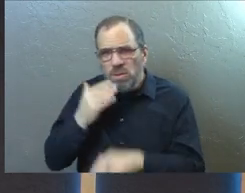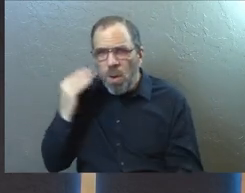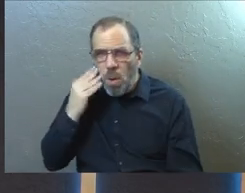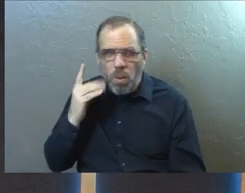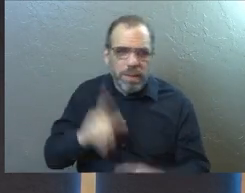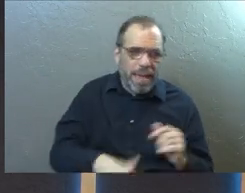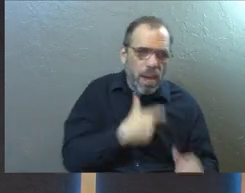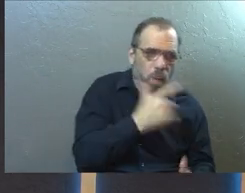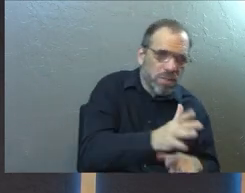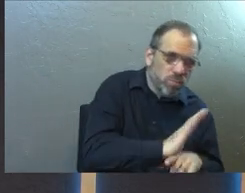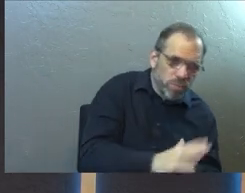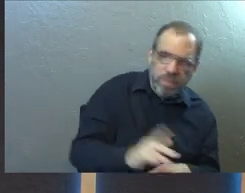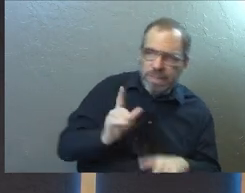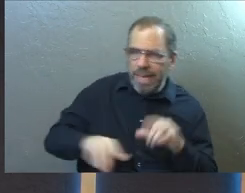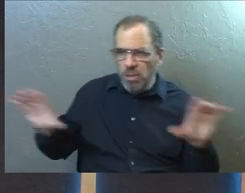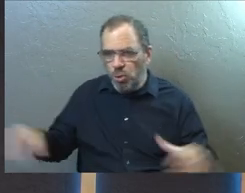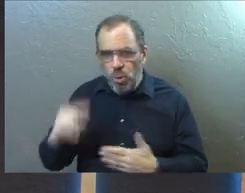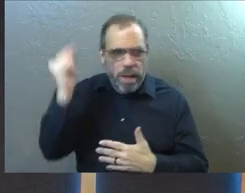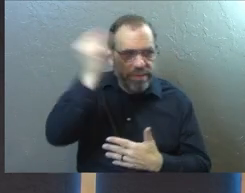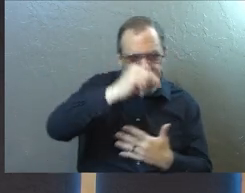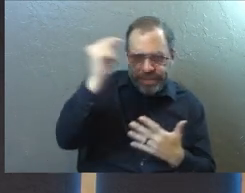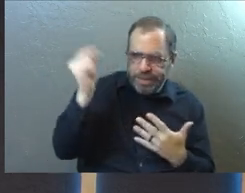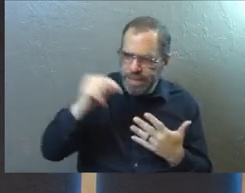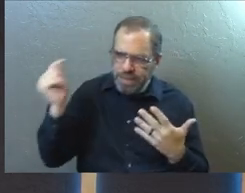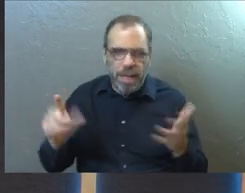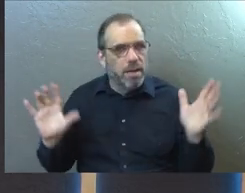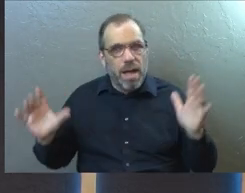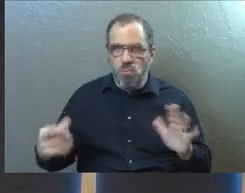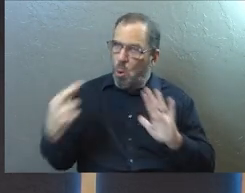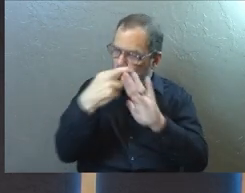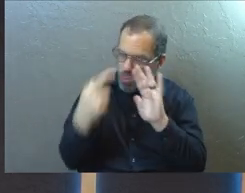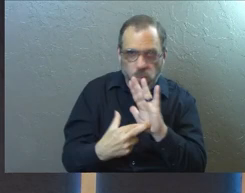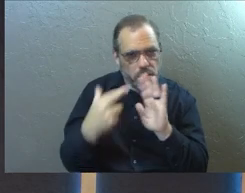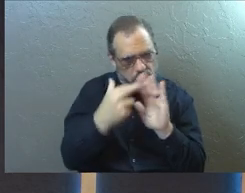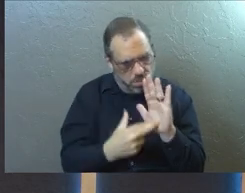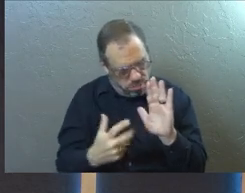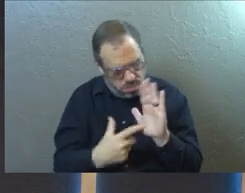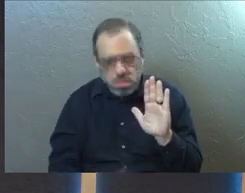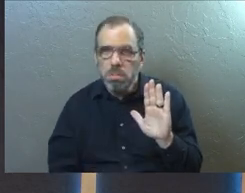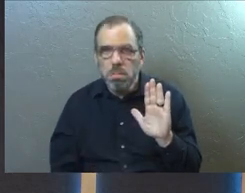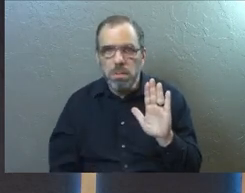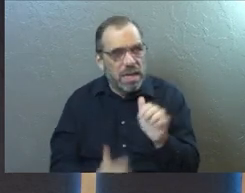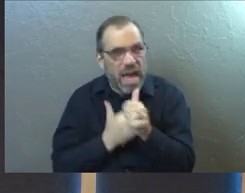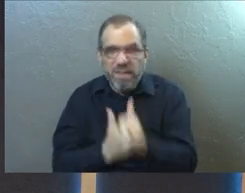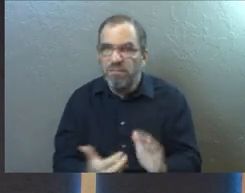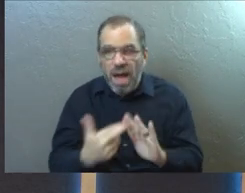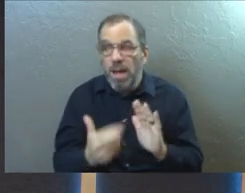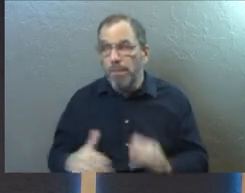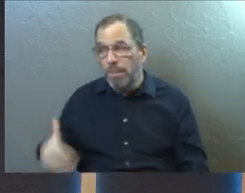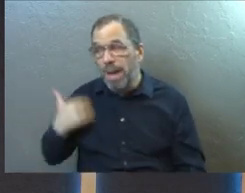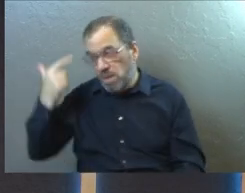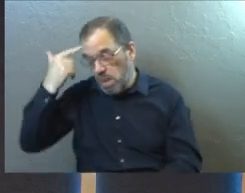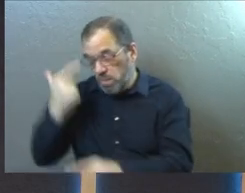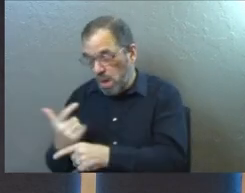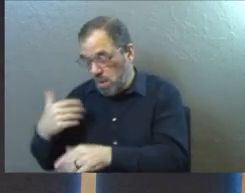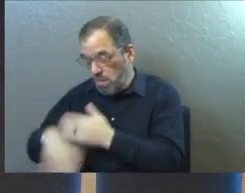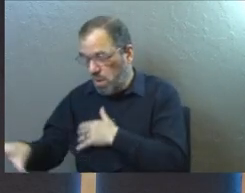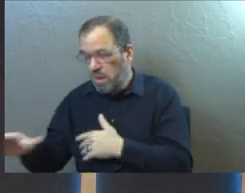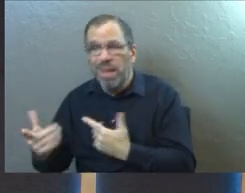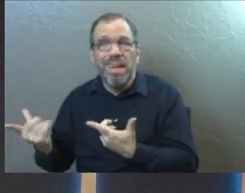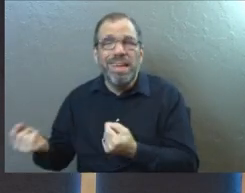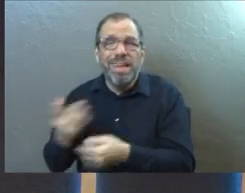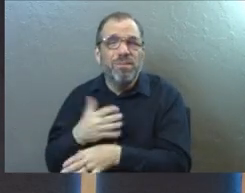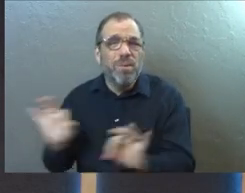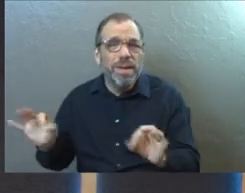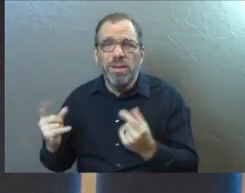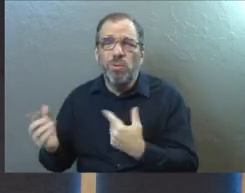You can't watch these movies. You can't listen to this. Like these are the rules. Okay. And I had to do all those things. And then my younger brother was born and he could do whatever